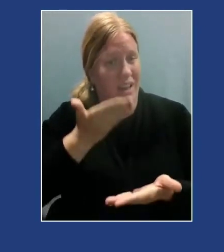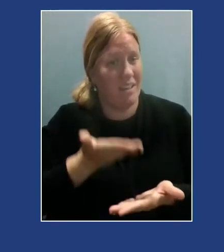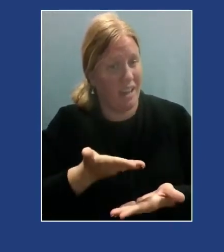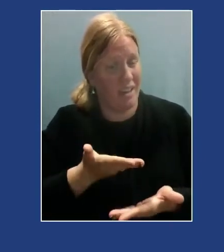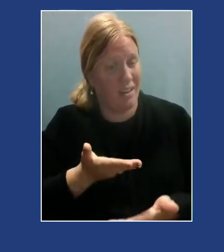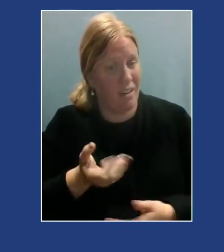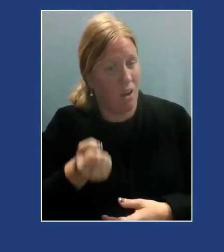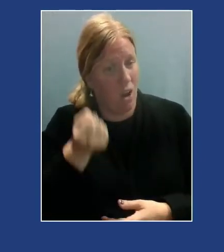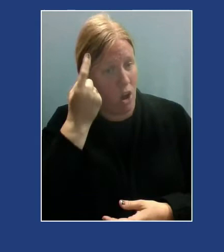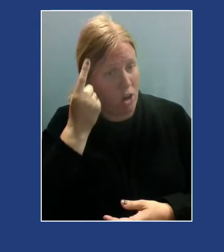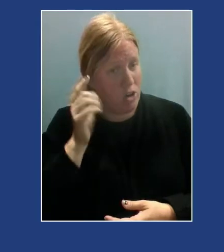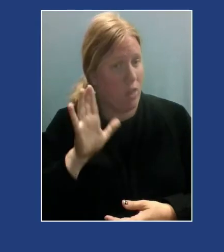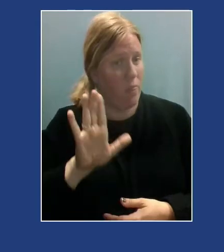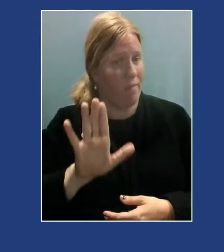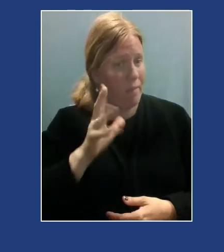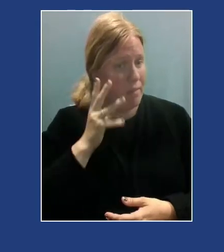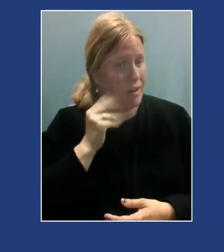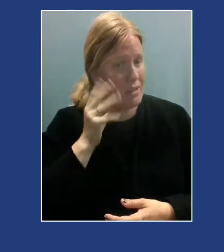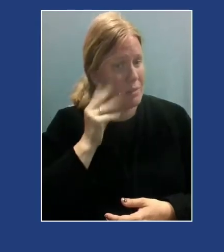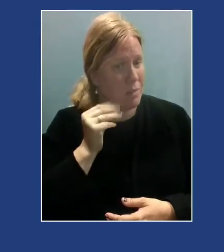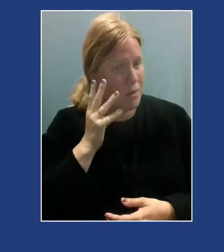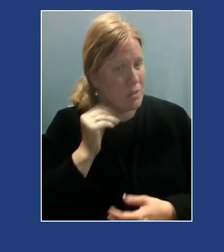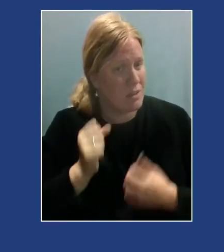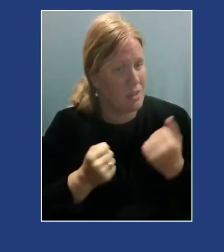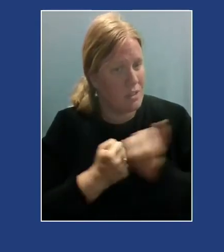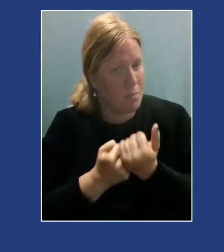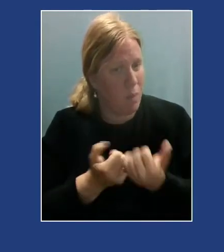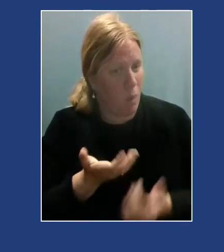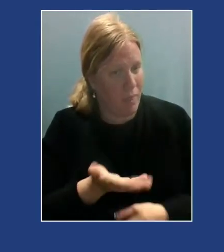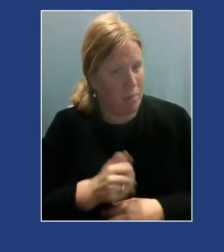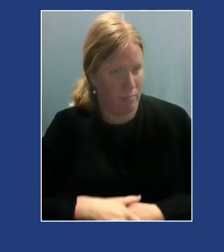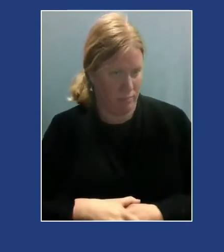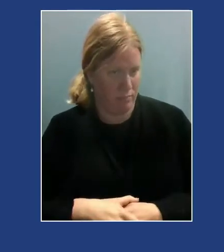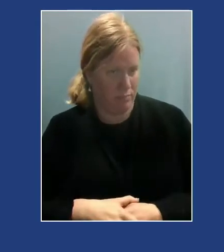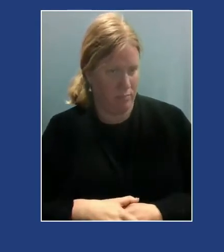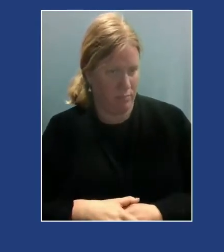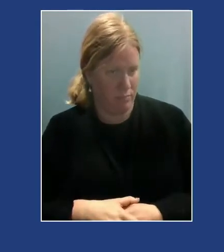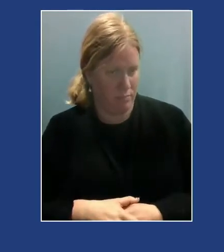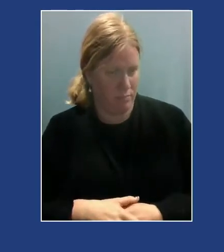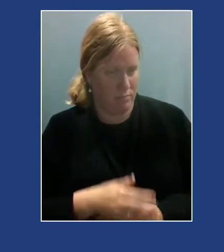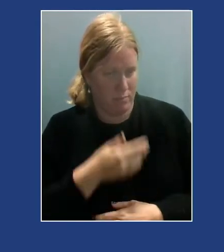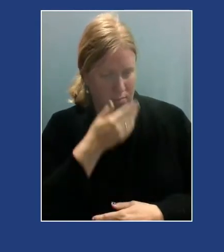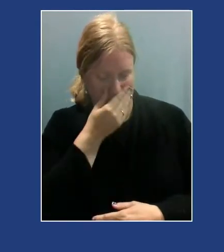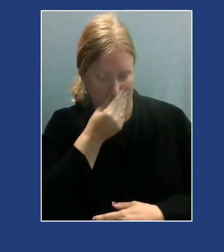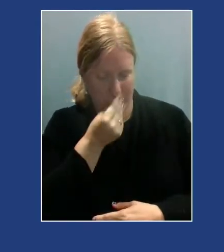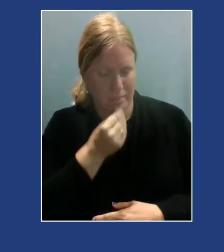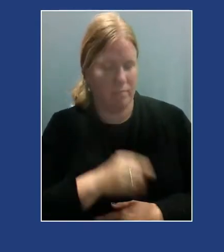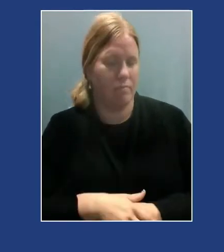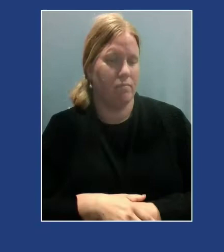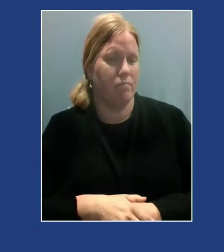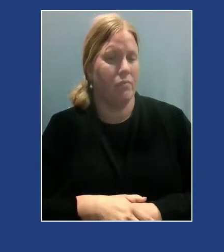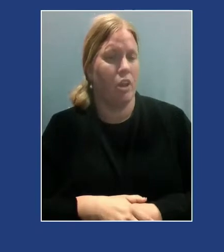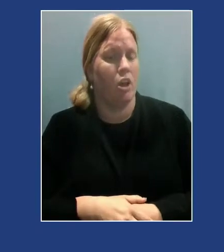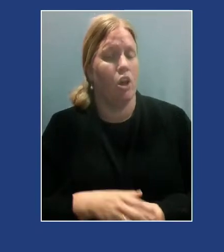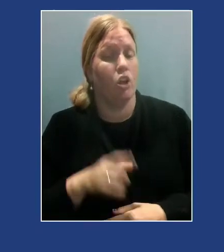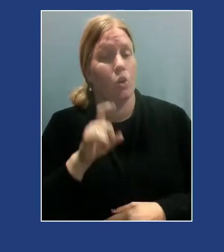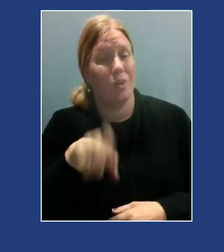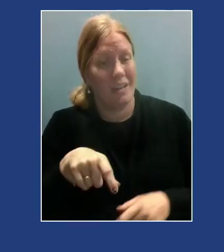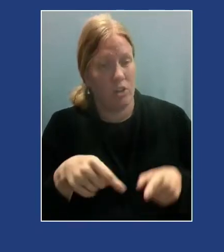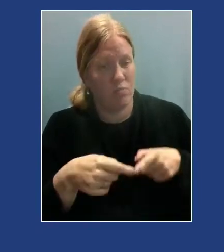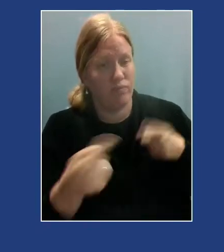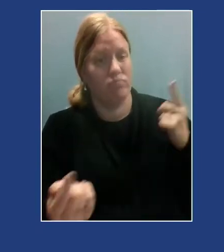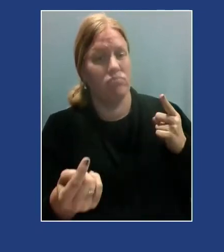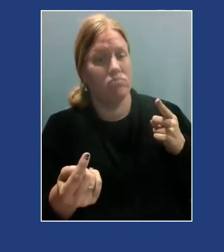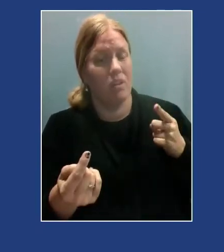their experiences and support them? To counteract powerlessness, right? The inability,